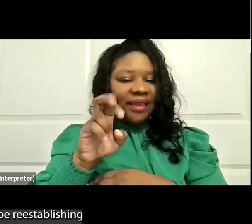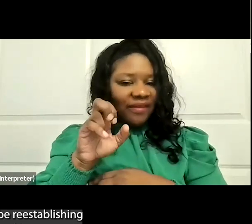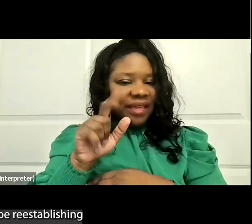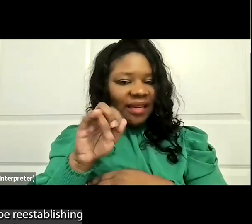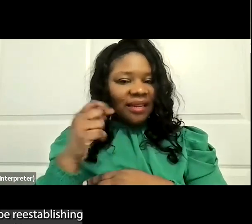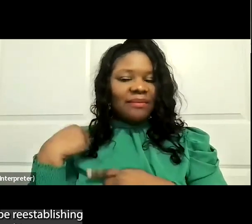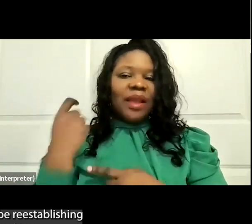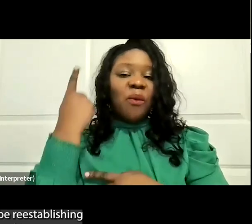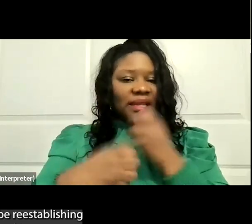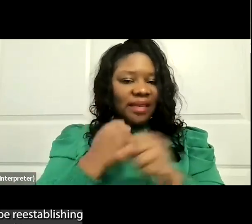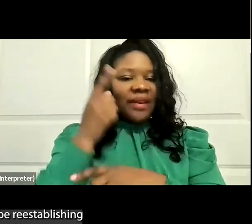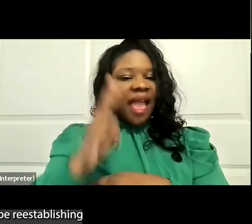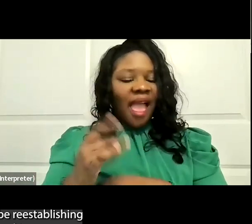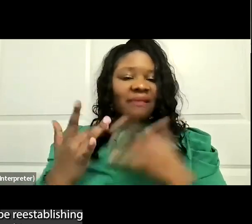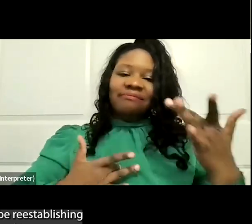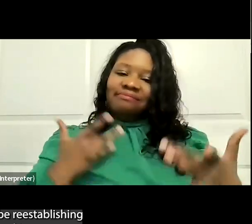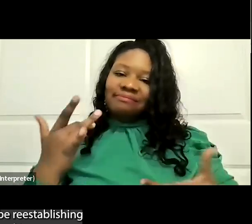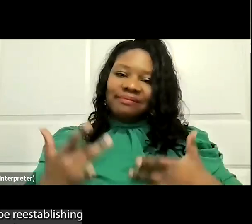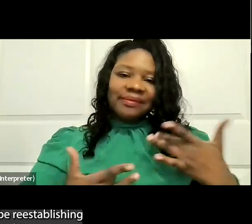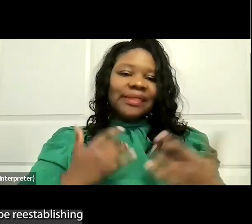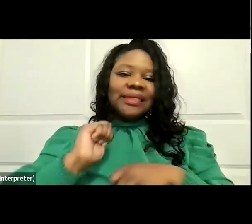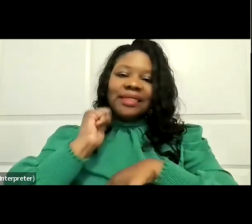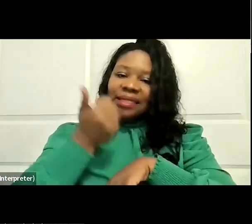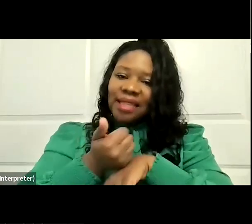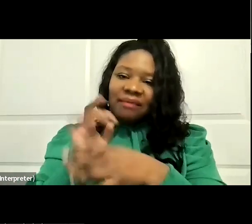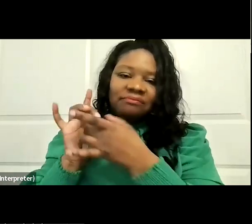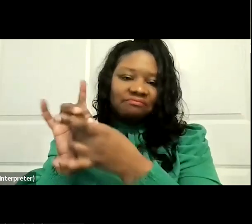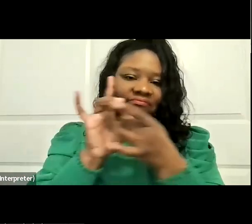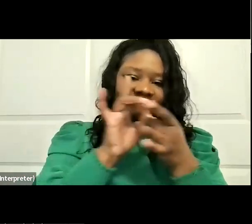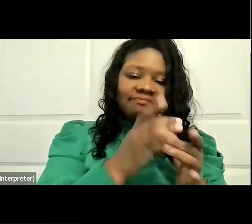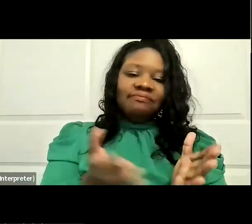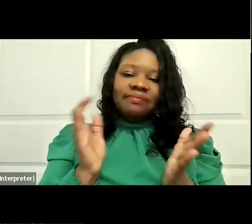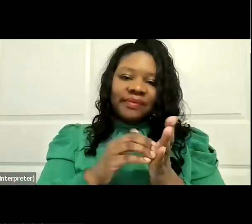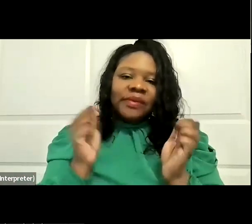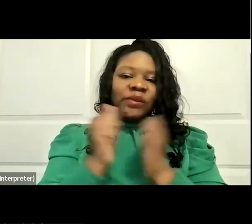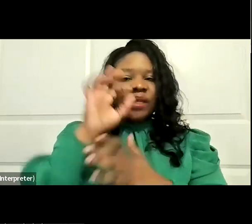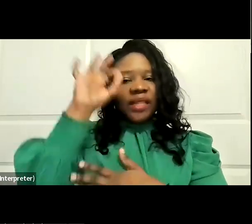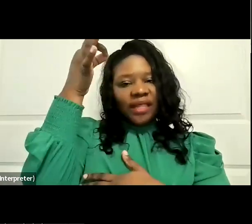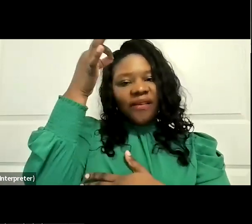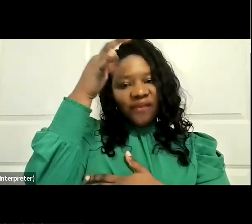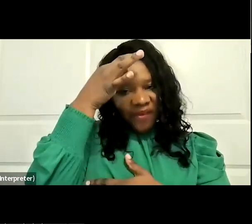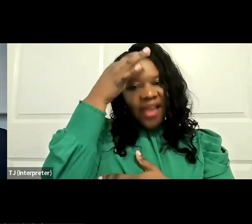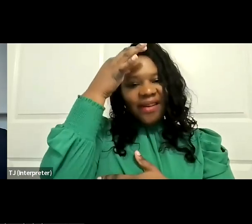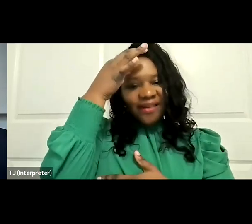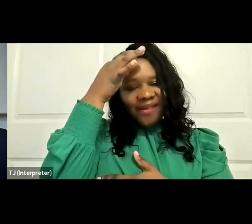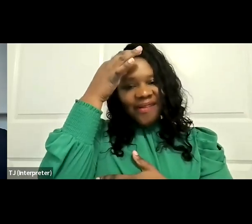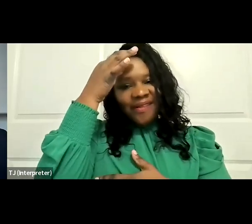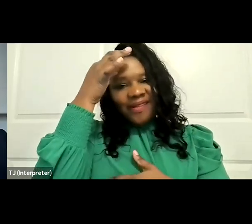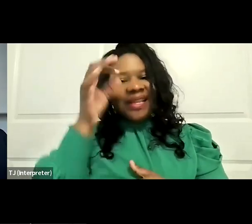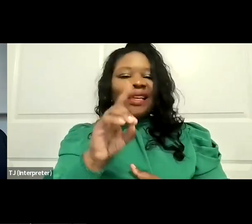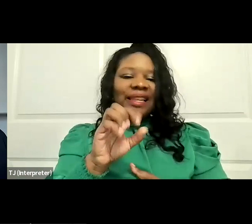to be re-establishing these relationships with our federal delegation.